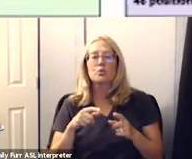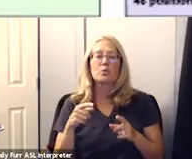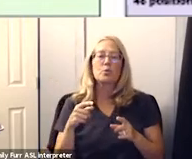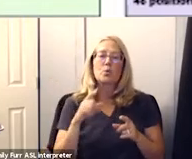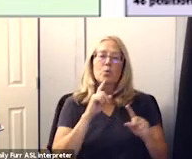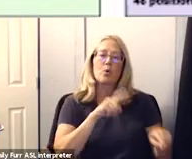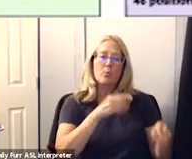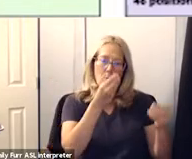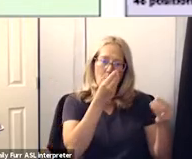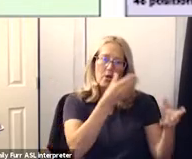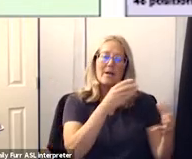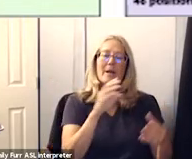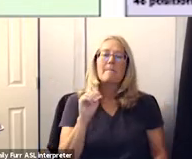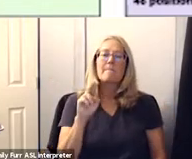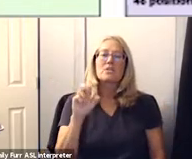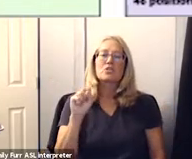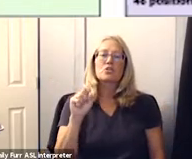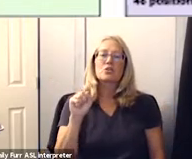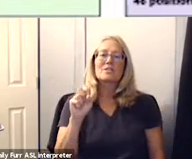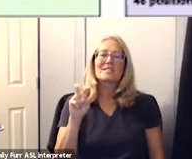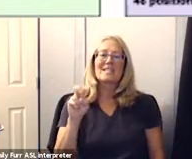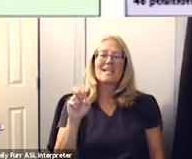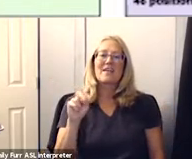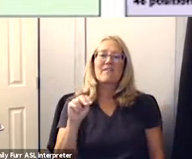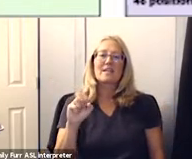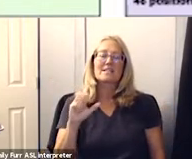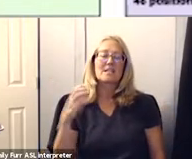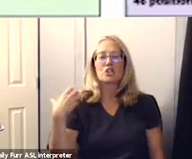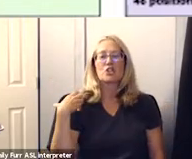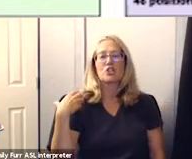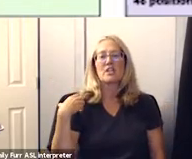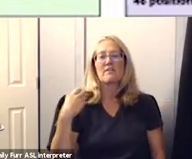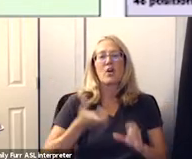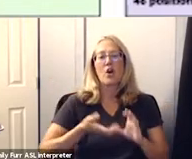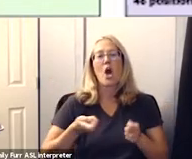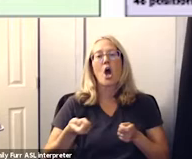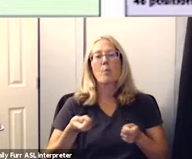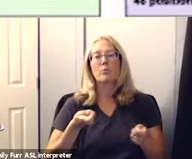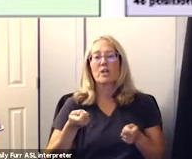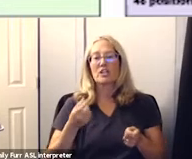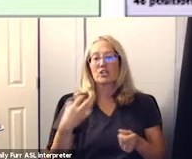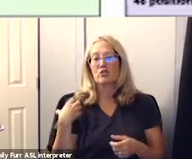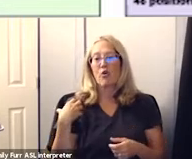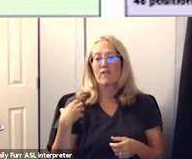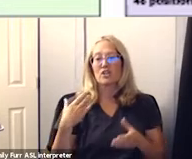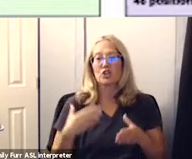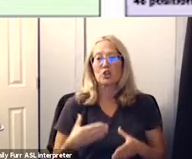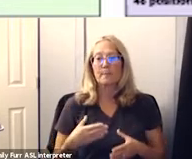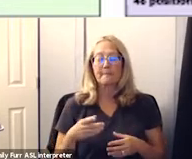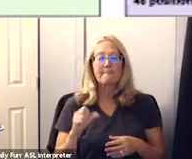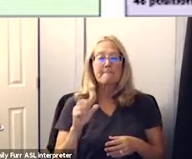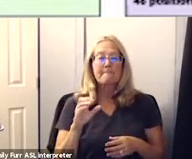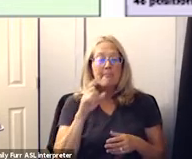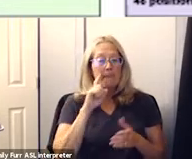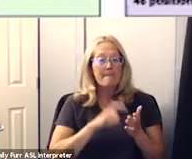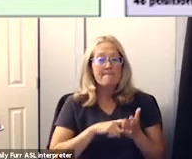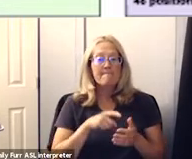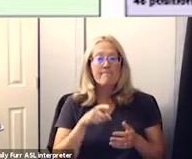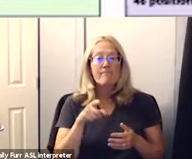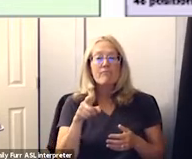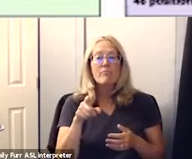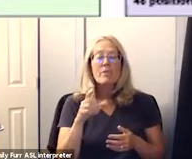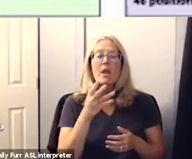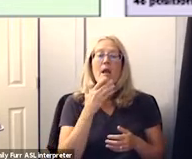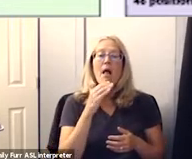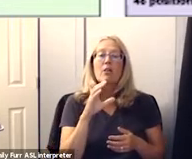vence our chief operations officer uh total there are 83 school site-based positions that you can see here color